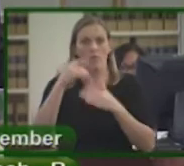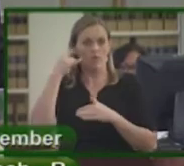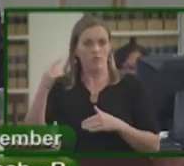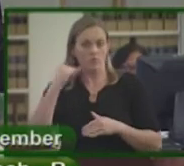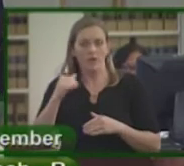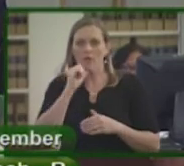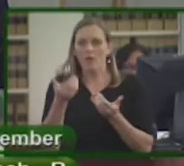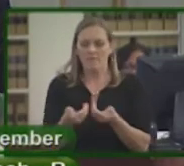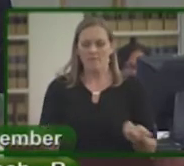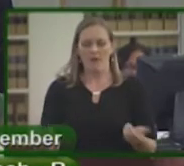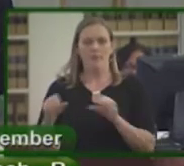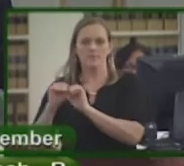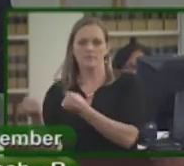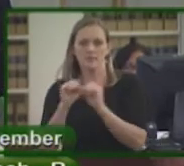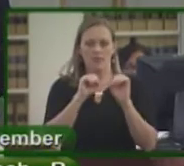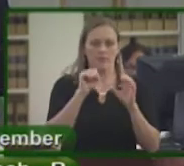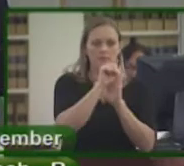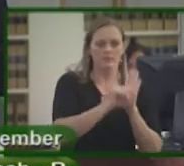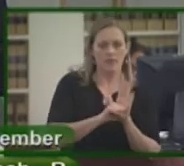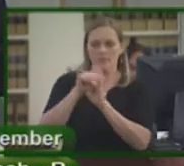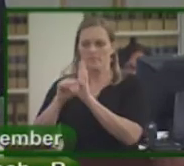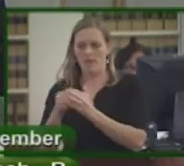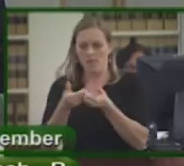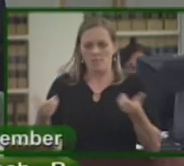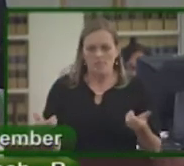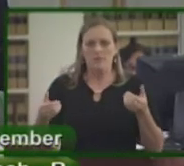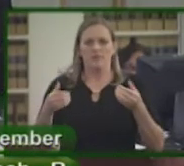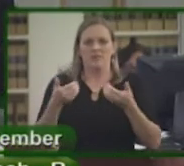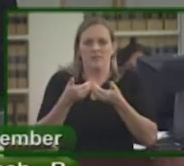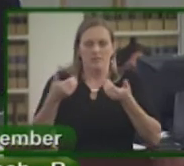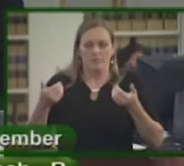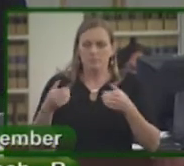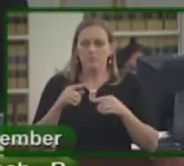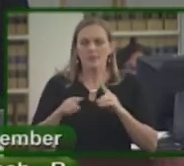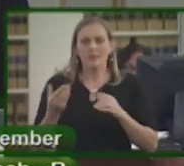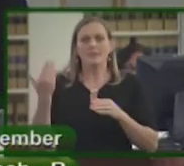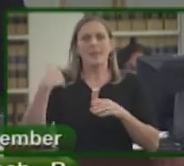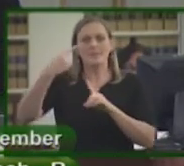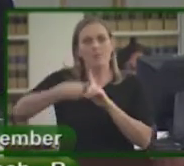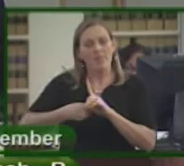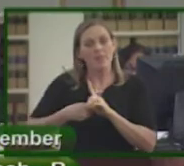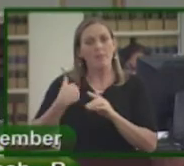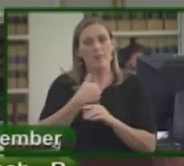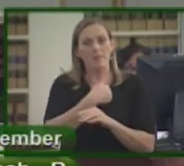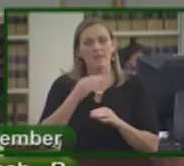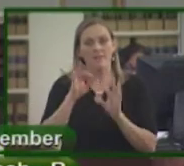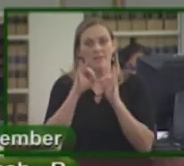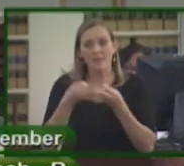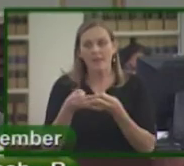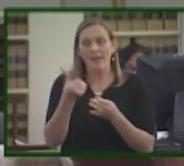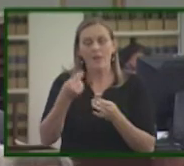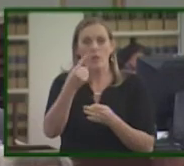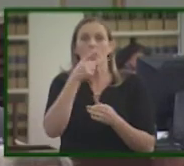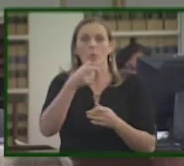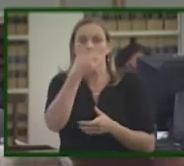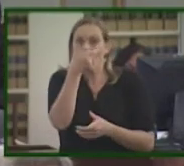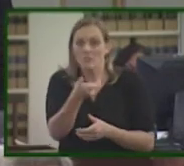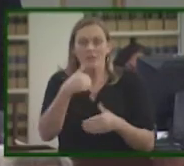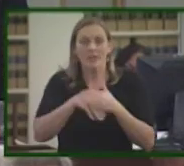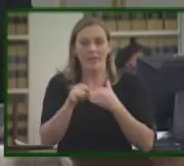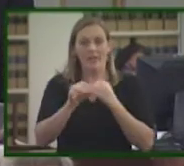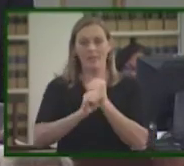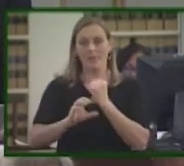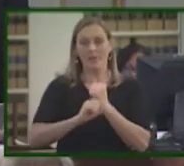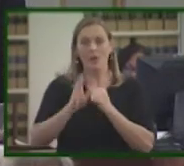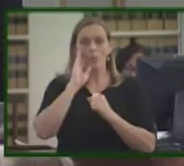dividing the state and instilling fear and anxiety. Because last month members and family and anyone else who happens to be watching in the media